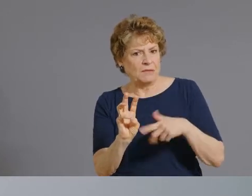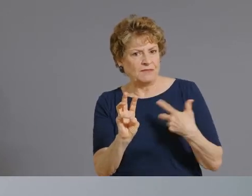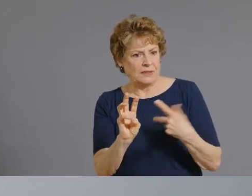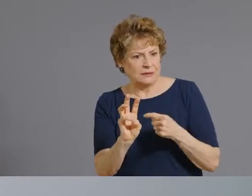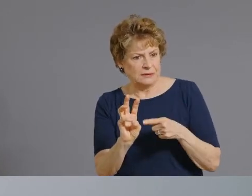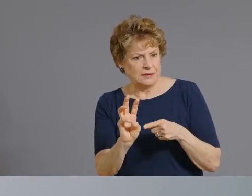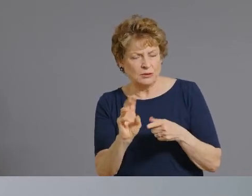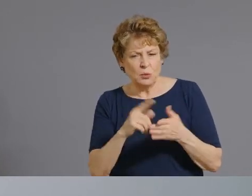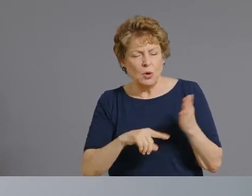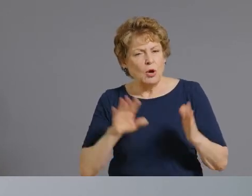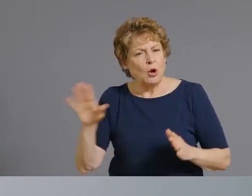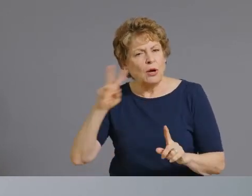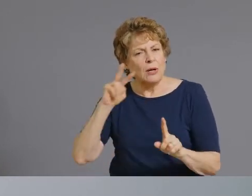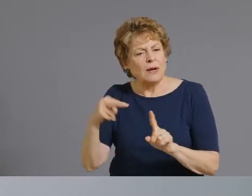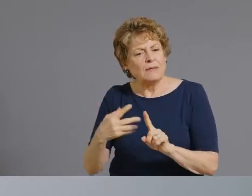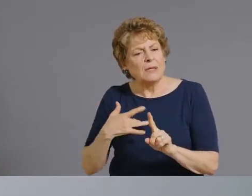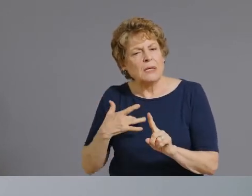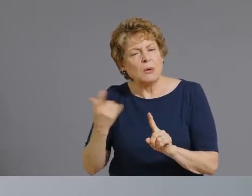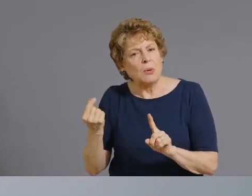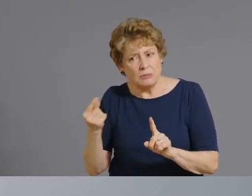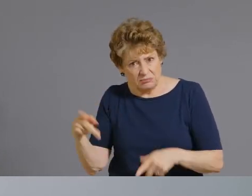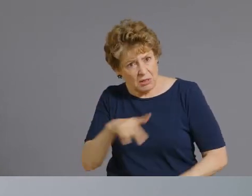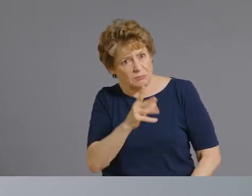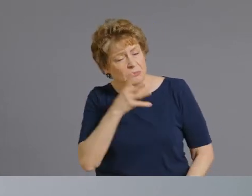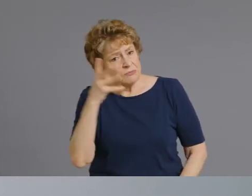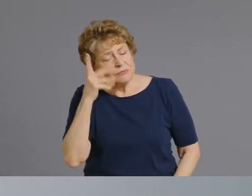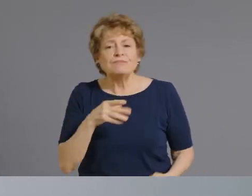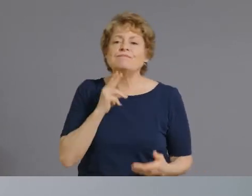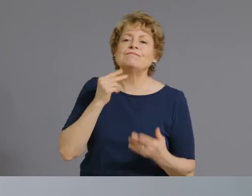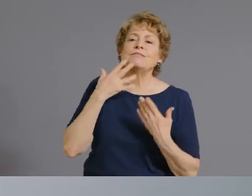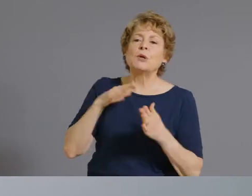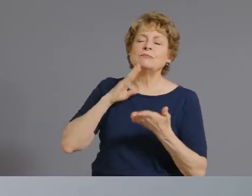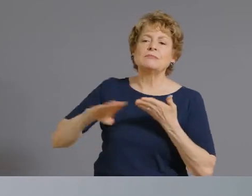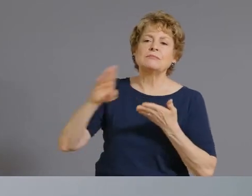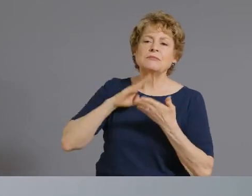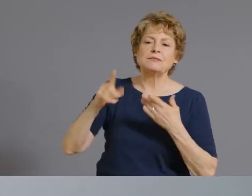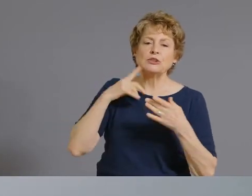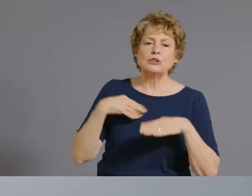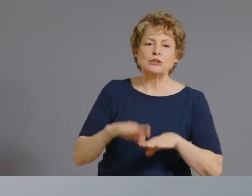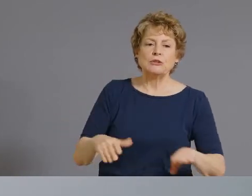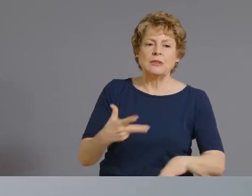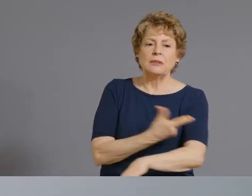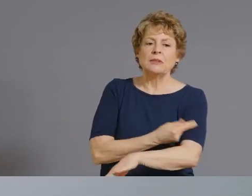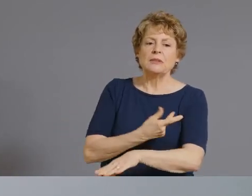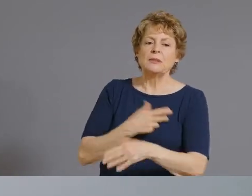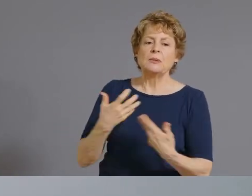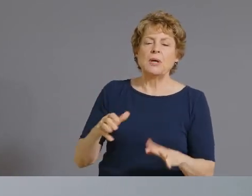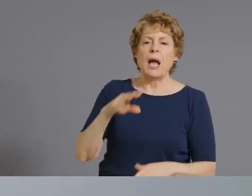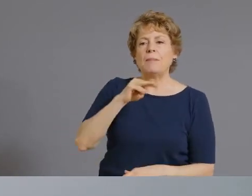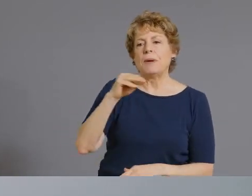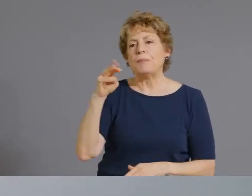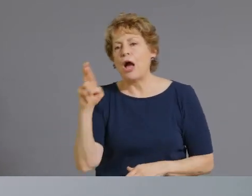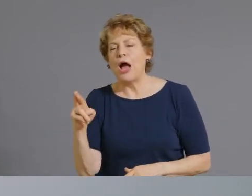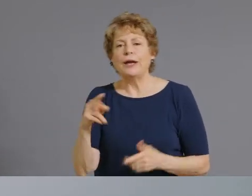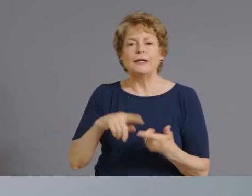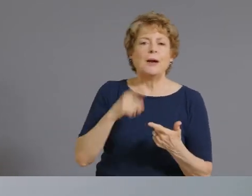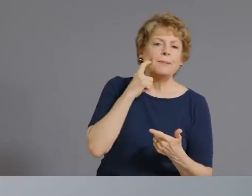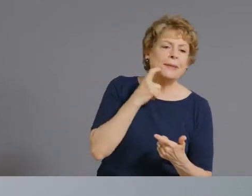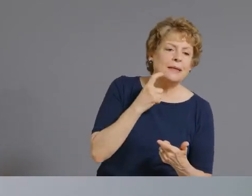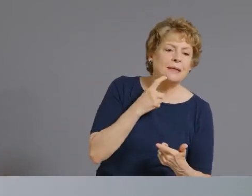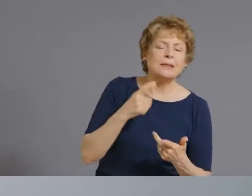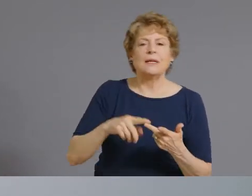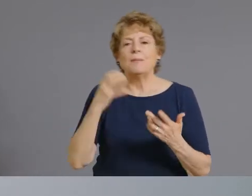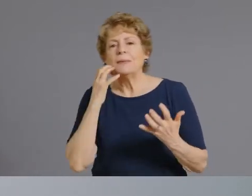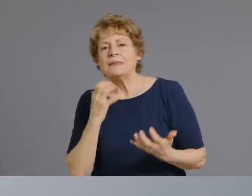i'm gonna not gonna get my kids mmr or whatever it is so i i am a big proponent of